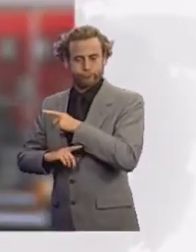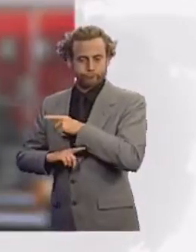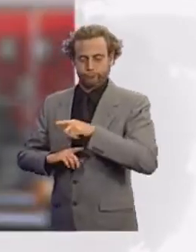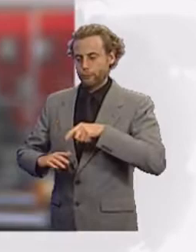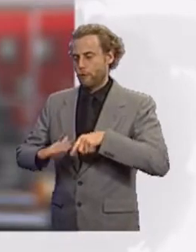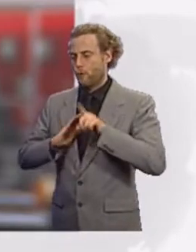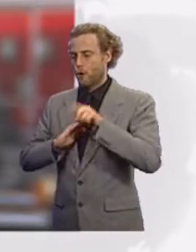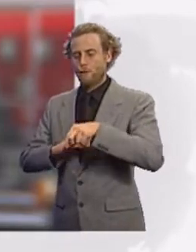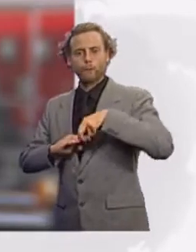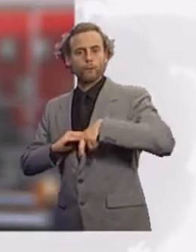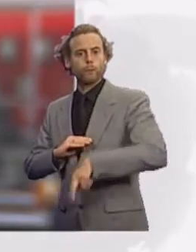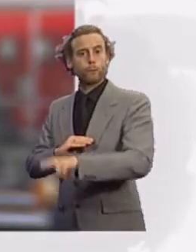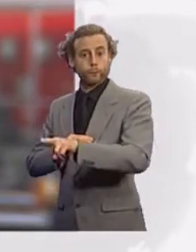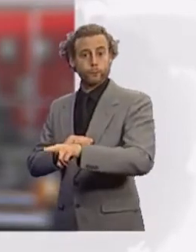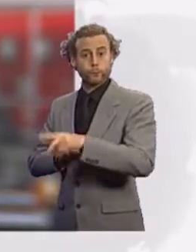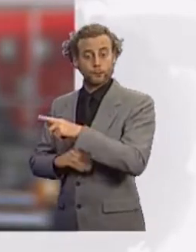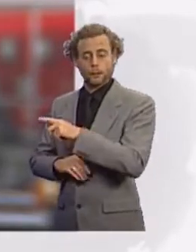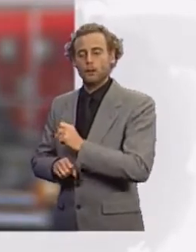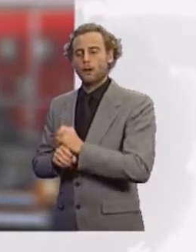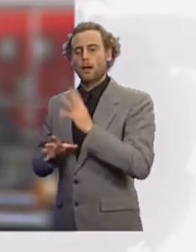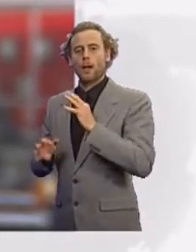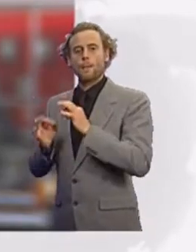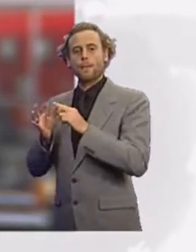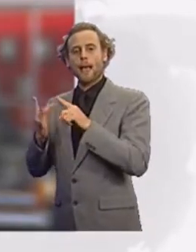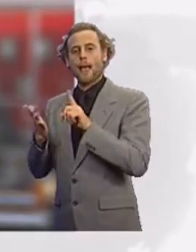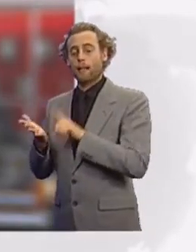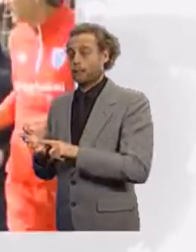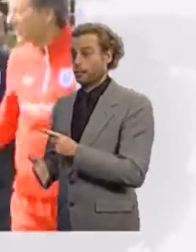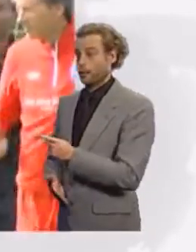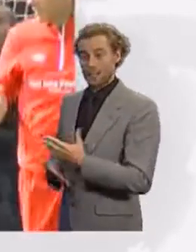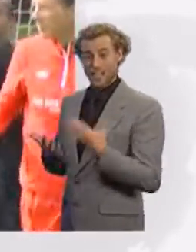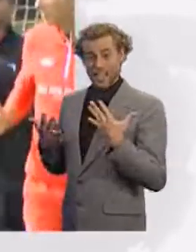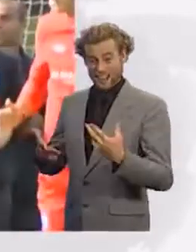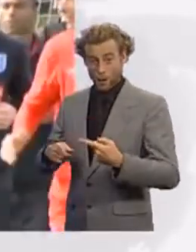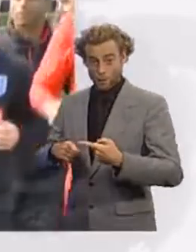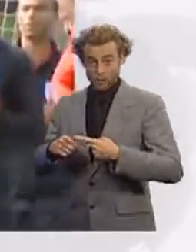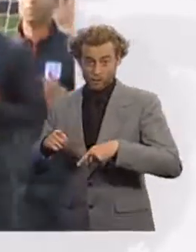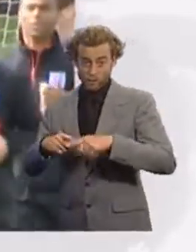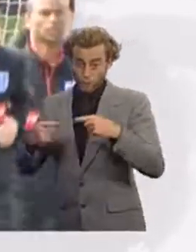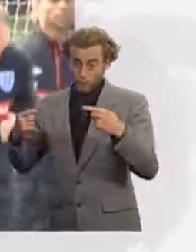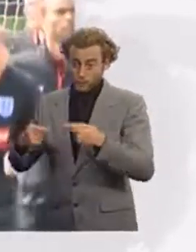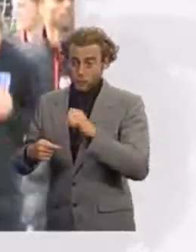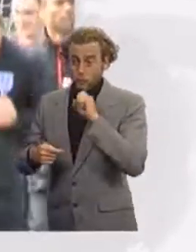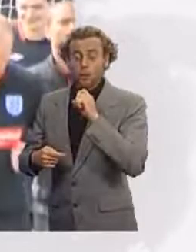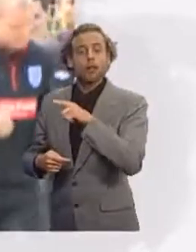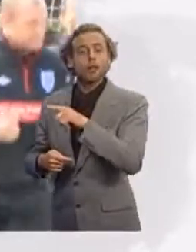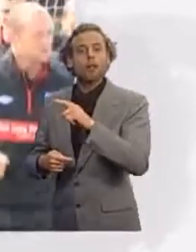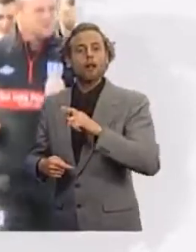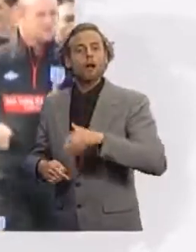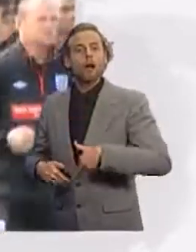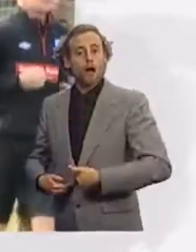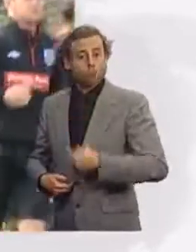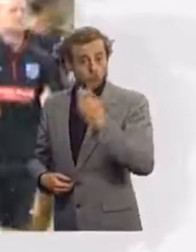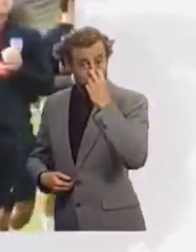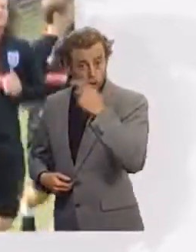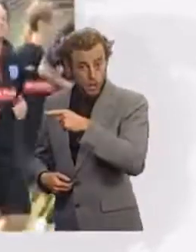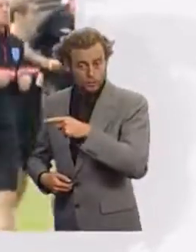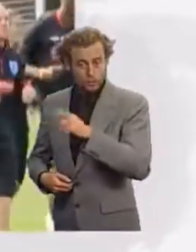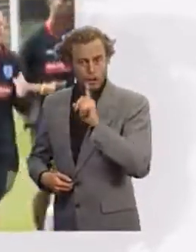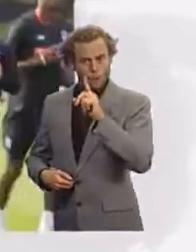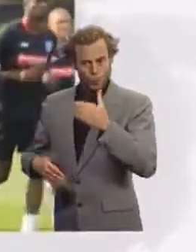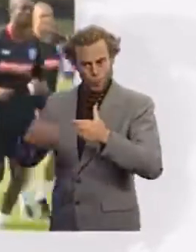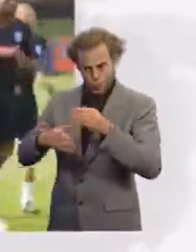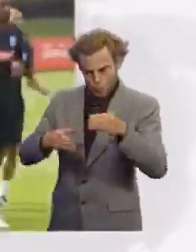And in sport, is this the dawn of a new era for England? Fabio Capello's new-look side play Hungary at Wembley tonight